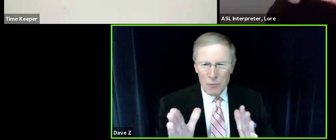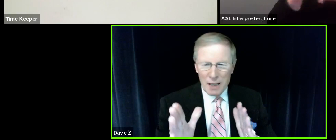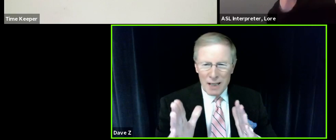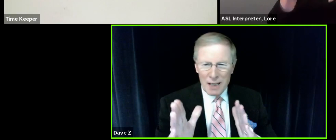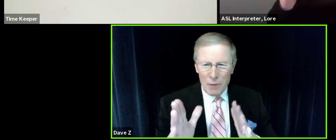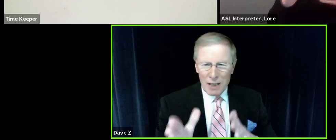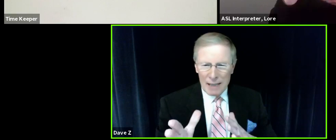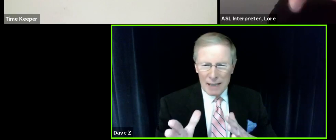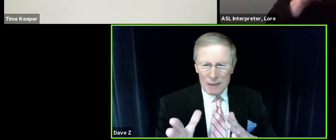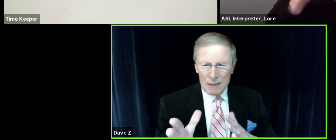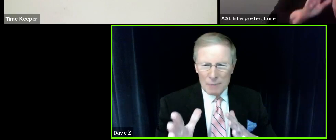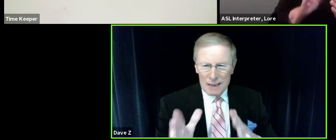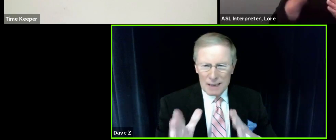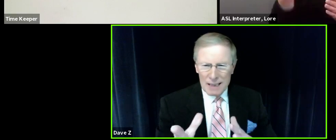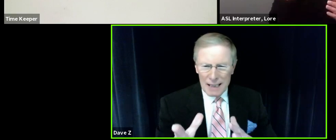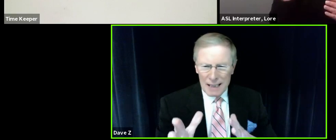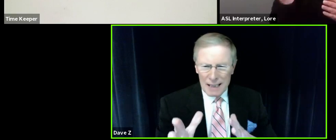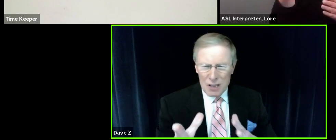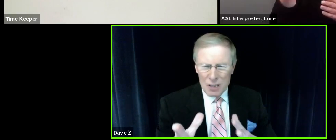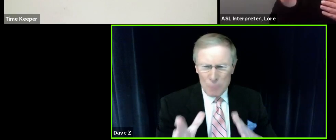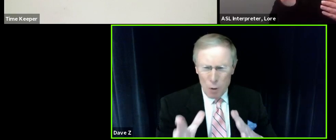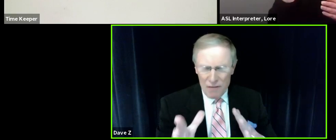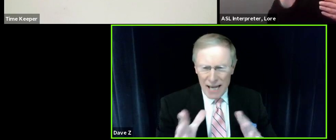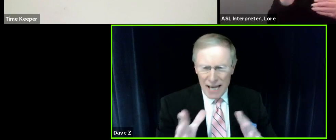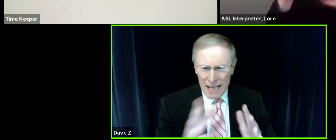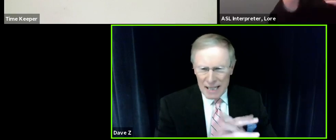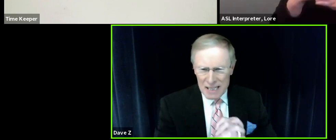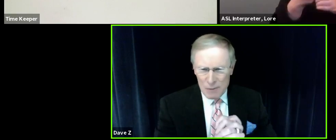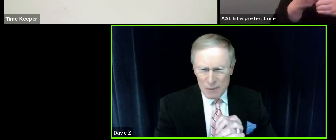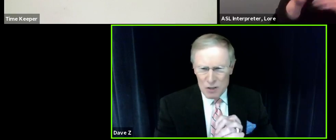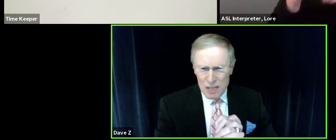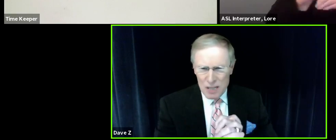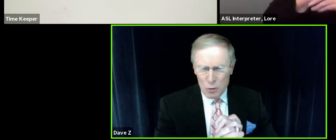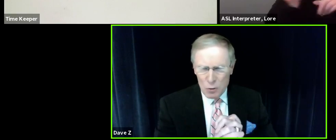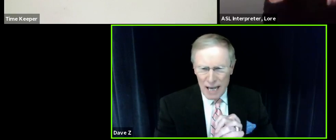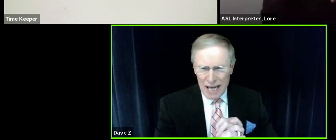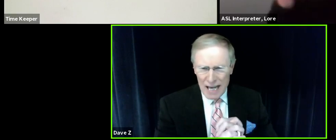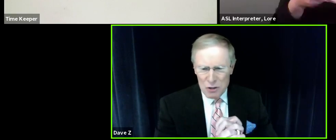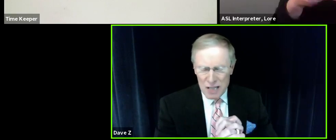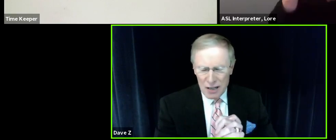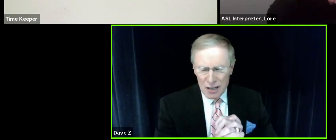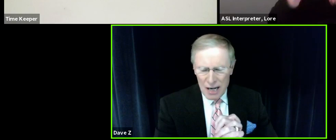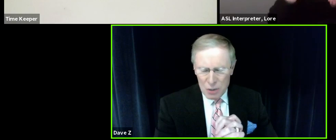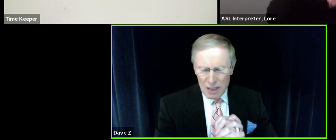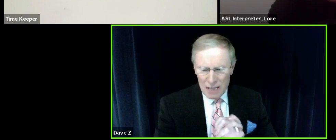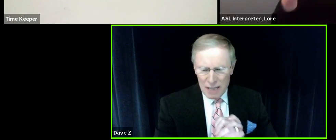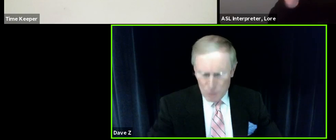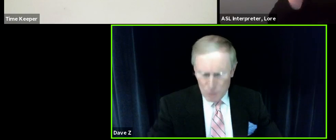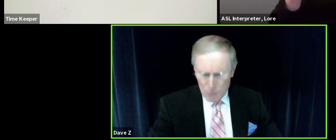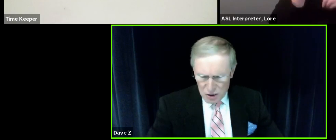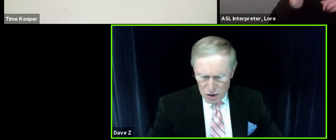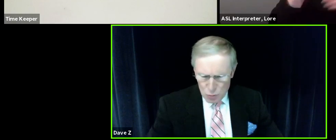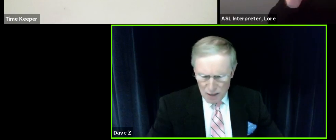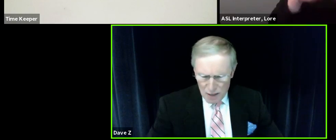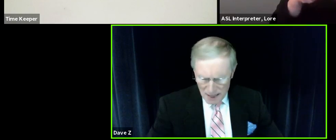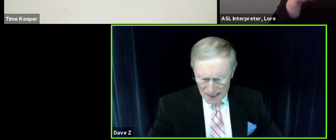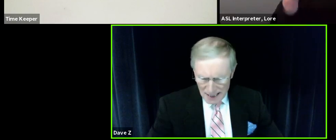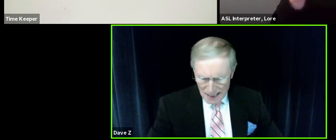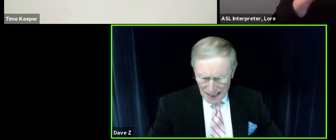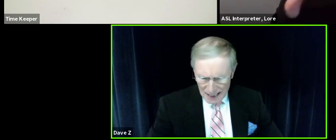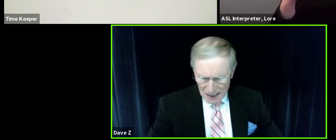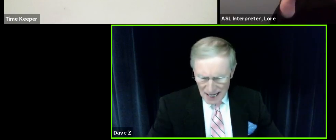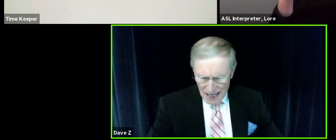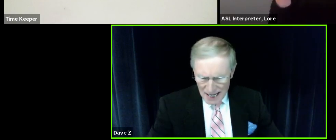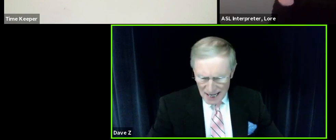Jordan, can we hear some more of that in some of your subsequent answers there, so we keep everyone to just one minute.